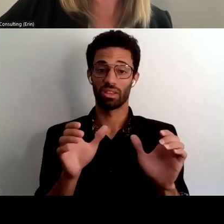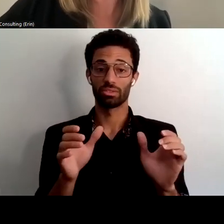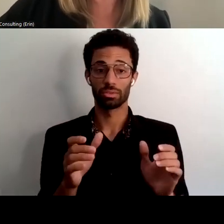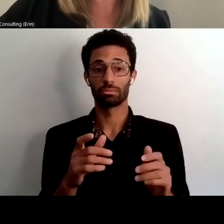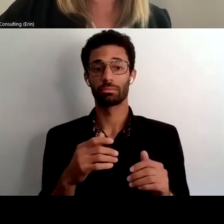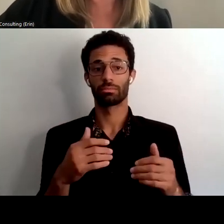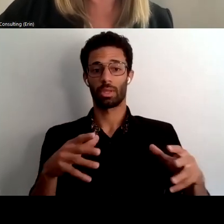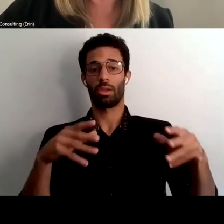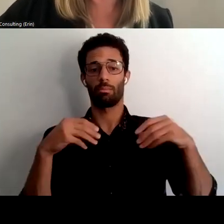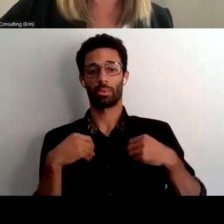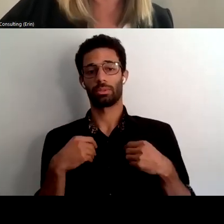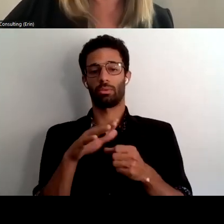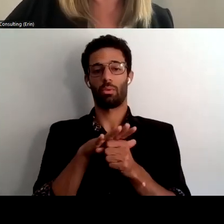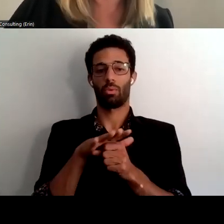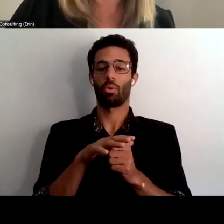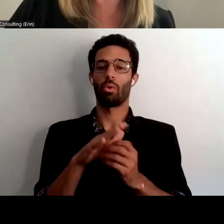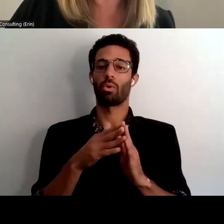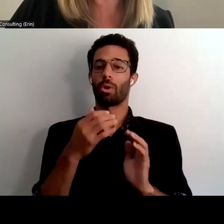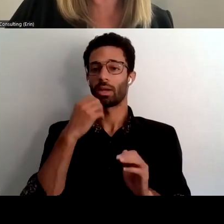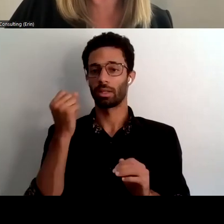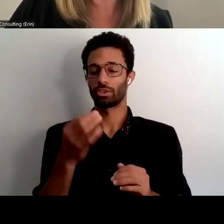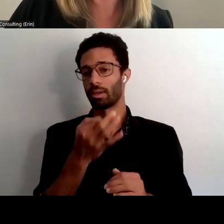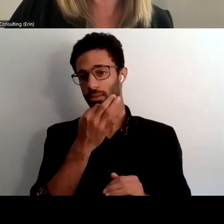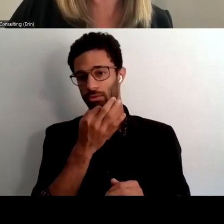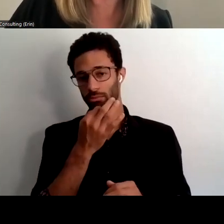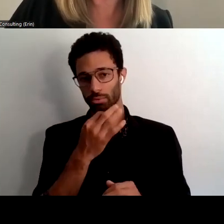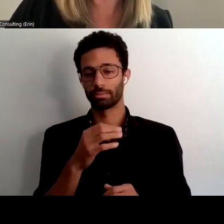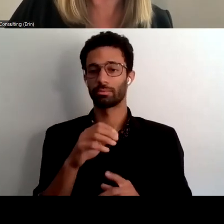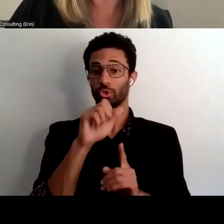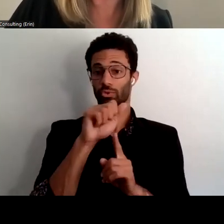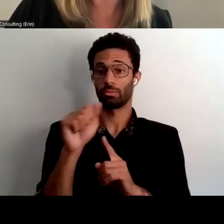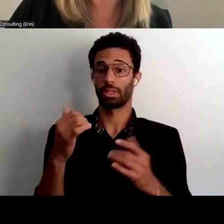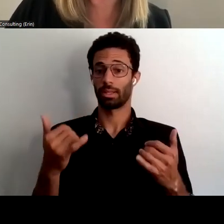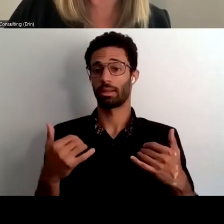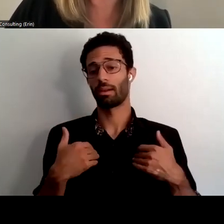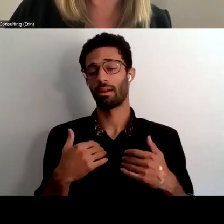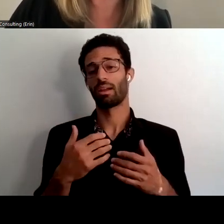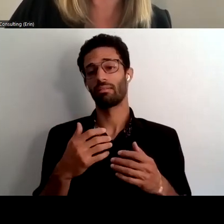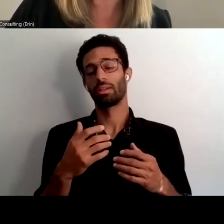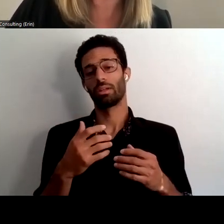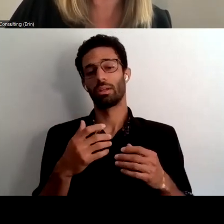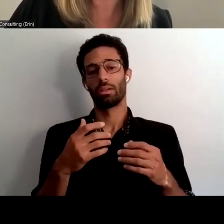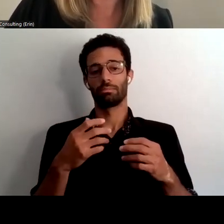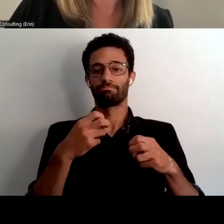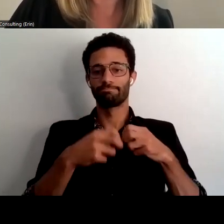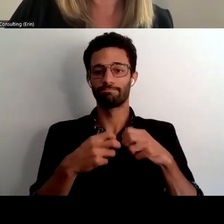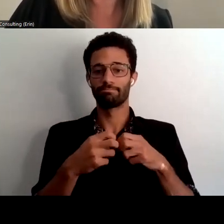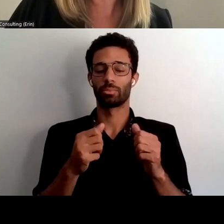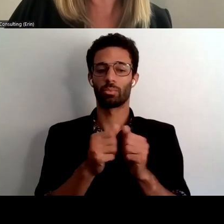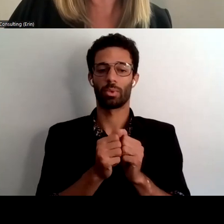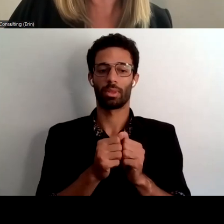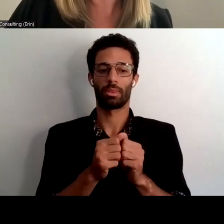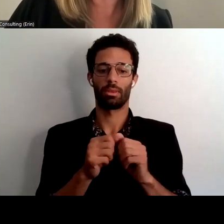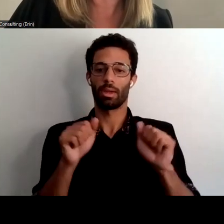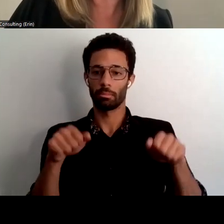local aging experts uh triple a's of course experiencing experience challenges with capacities and practices uh but